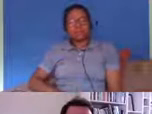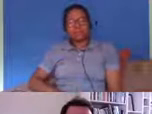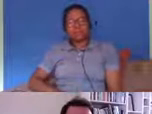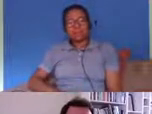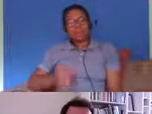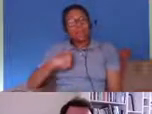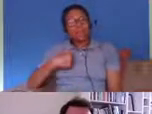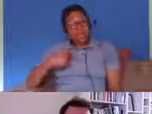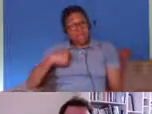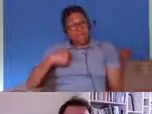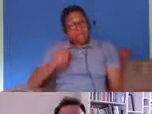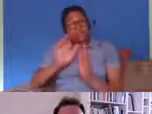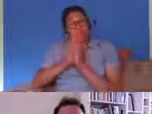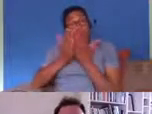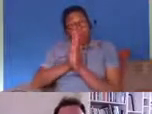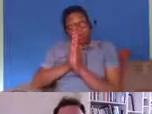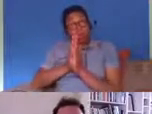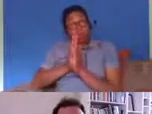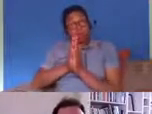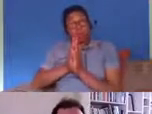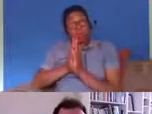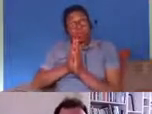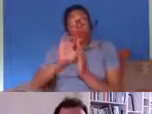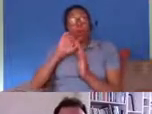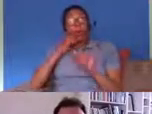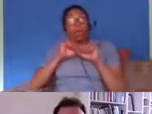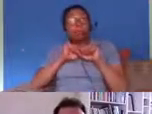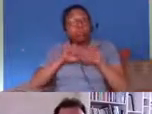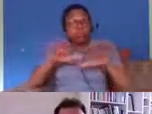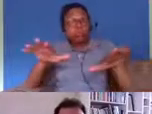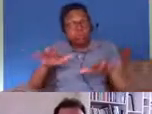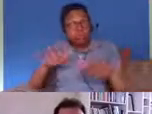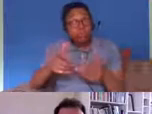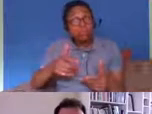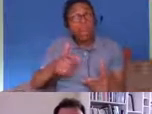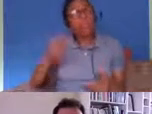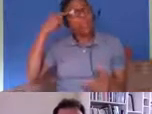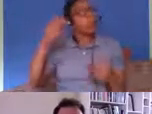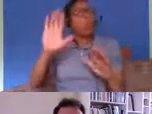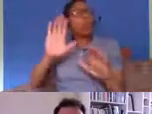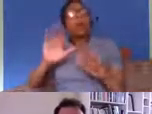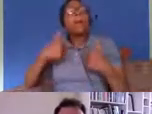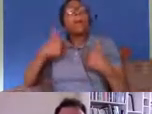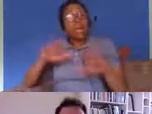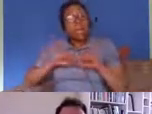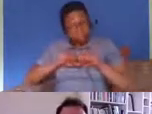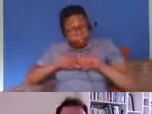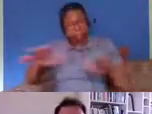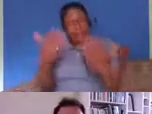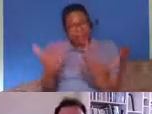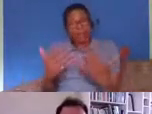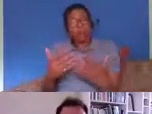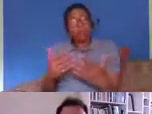actually um the the launch date was brought um forward so it's actually available now um which is all about the immigration system and